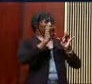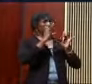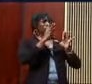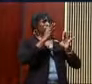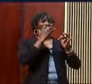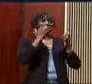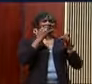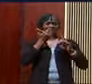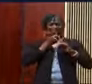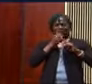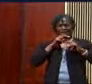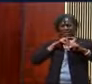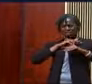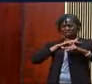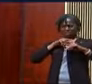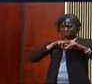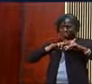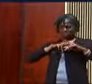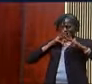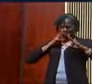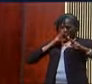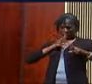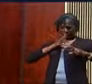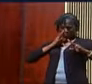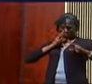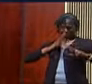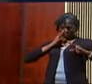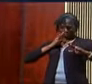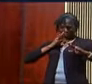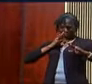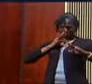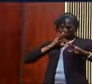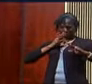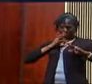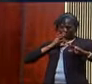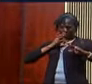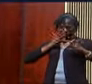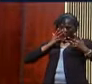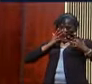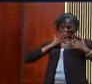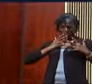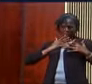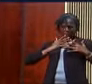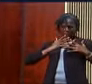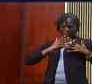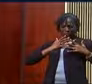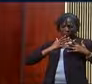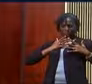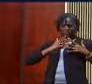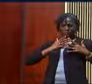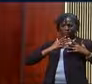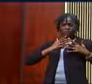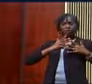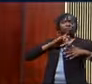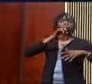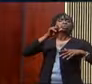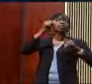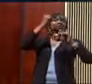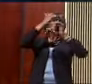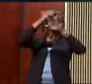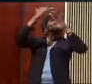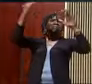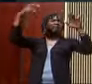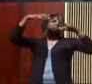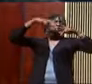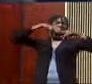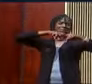mourning. The text says he weeps. The text says he's in mourning. Do you see the mental assault on